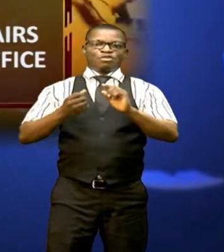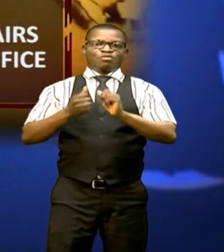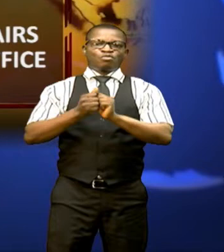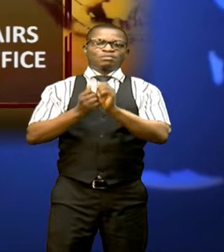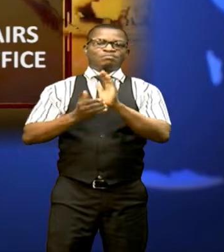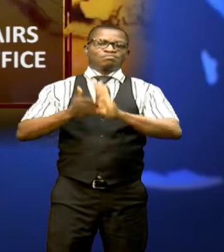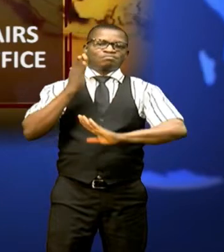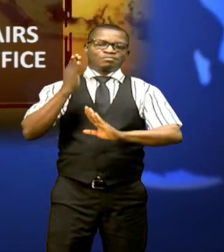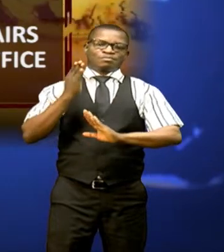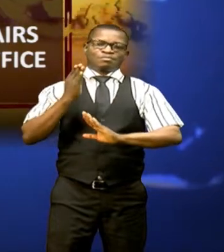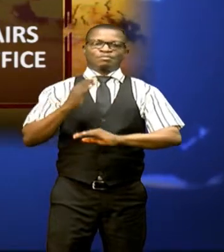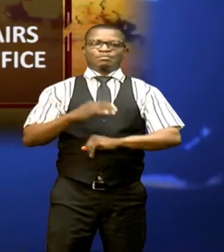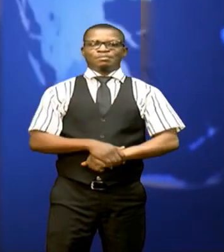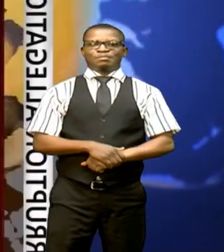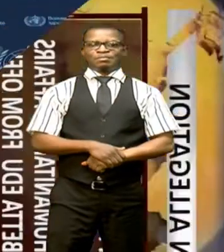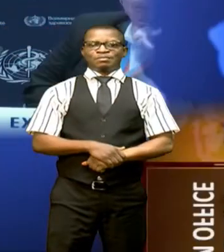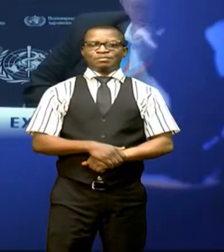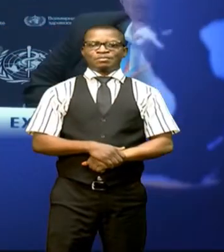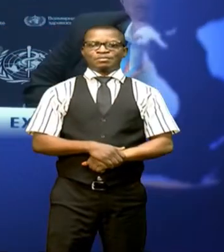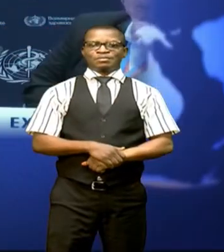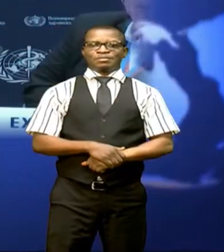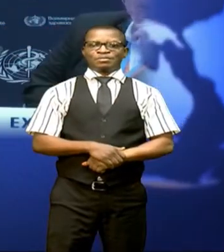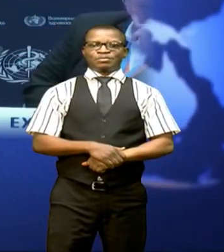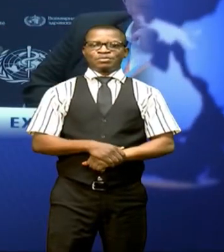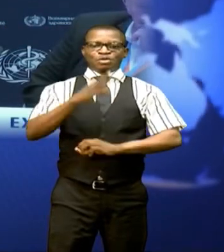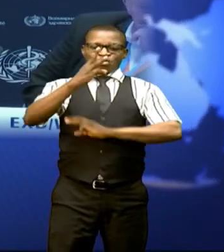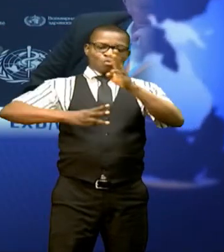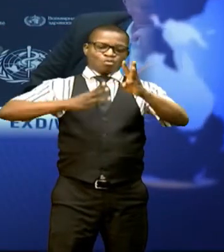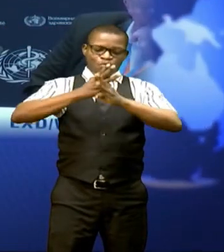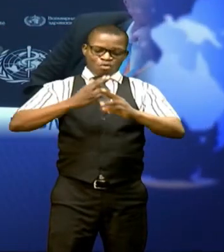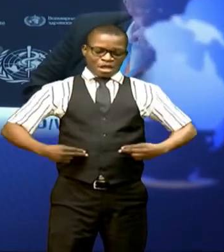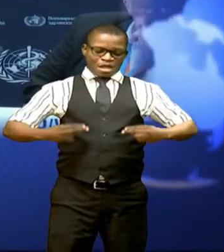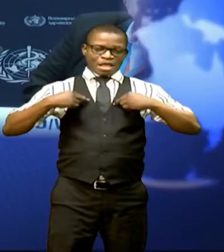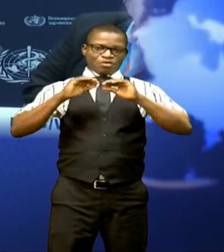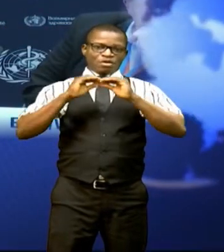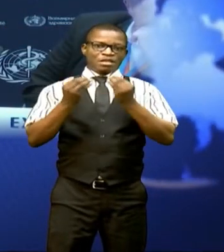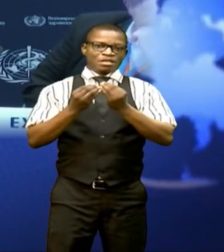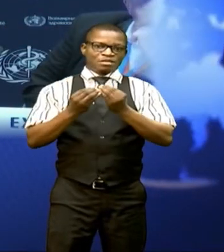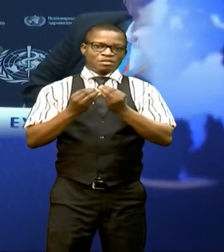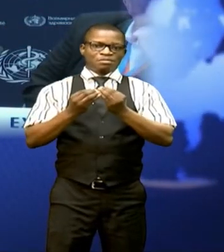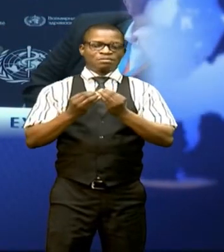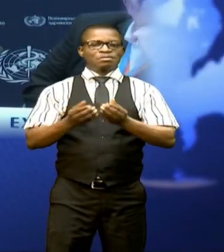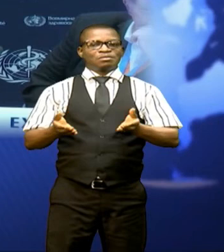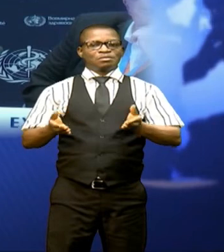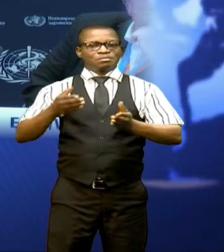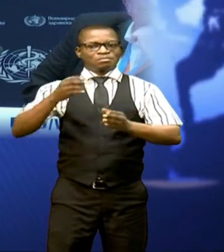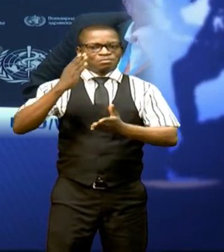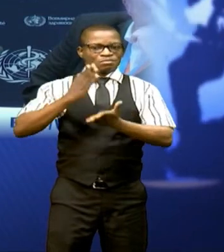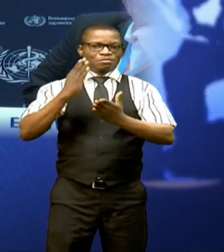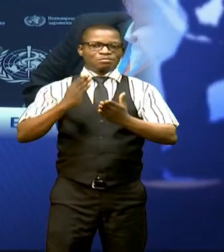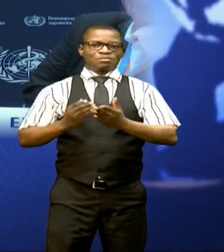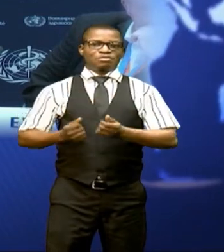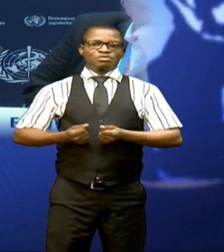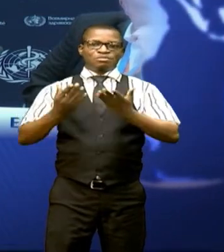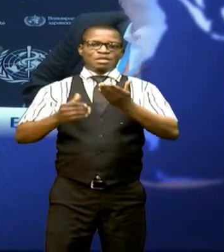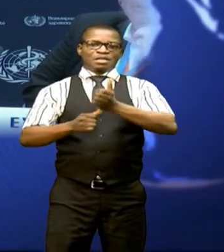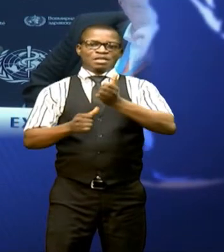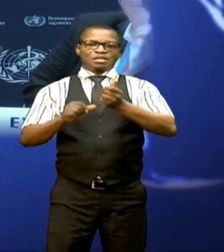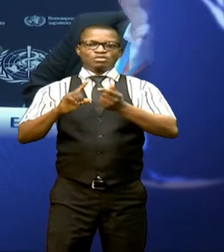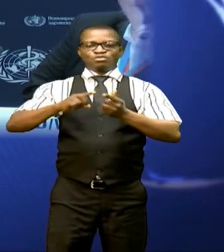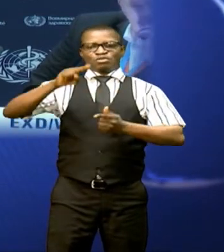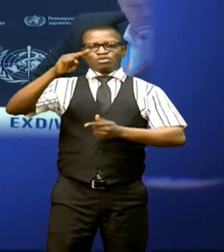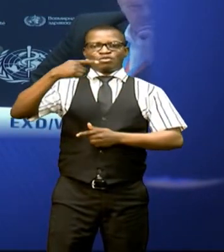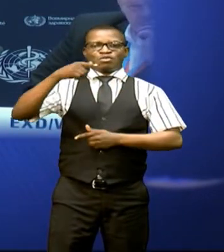world health organization holds supply of medicals to northern gaza